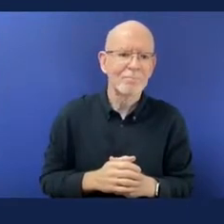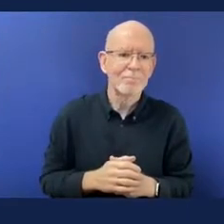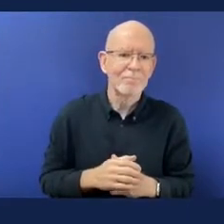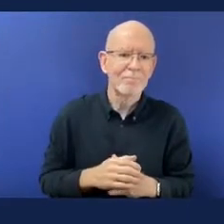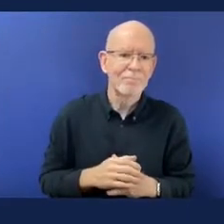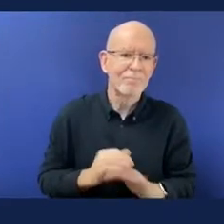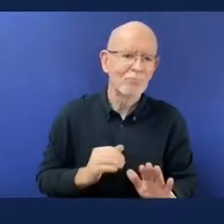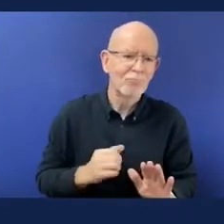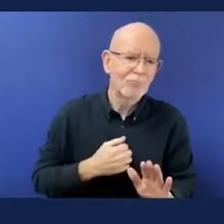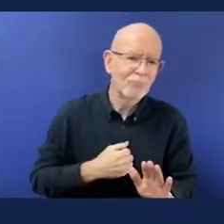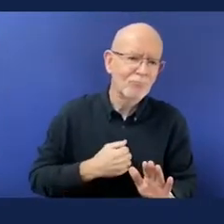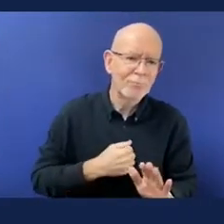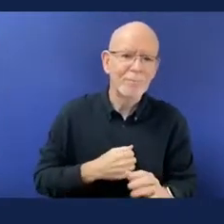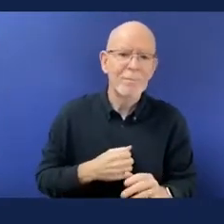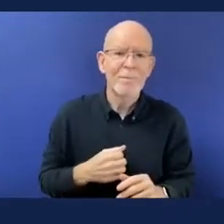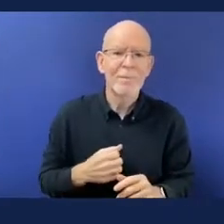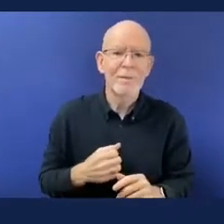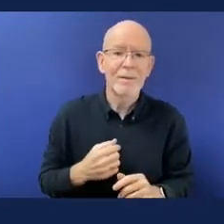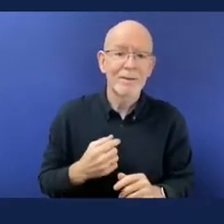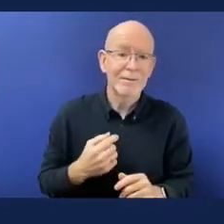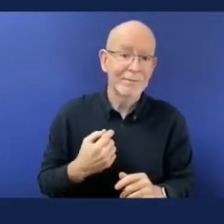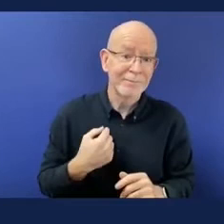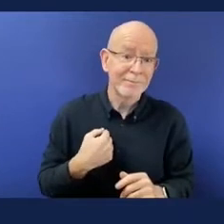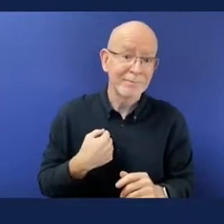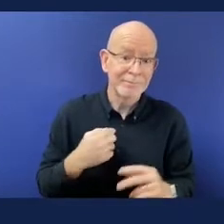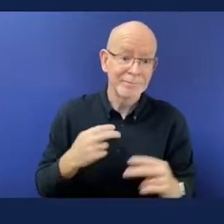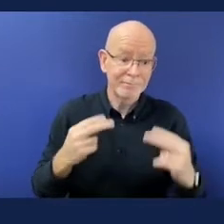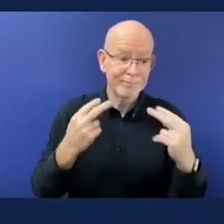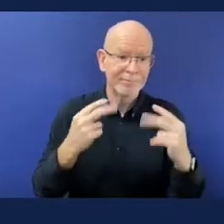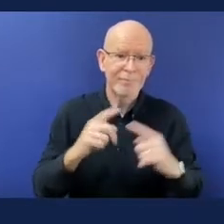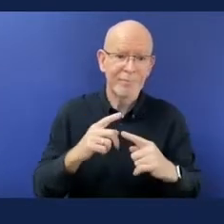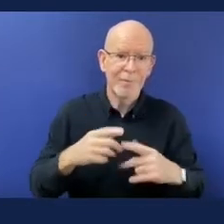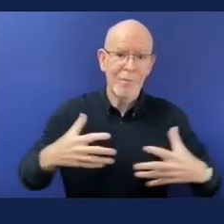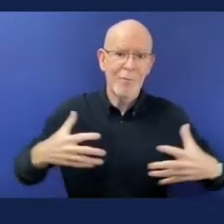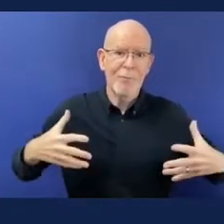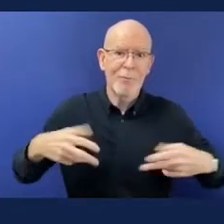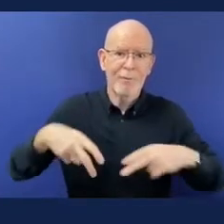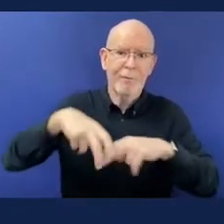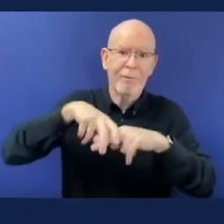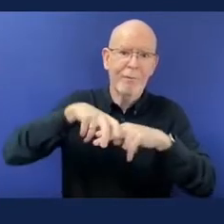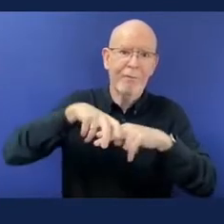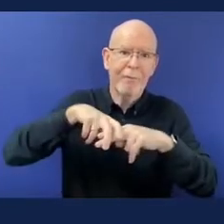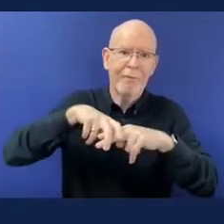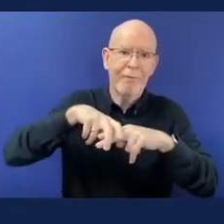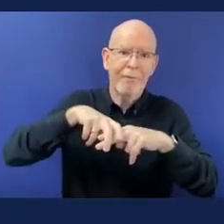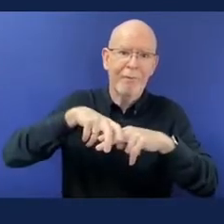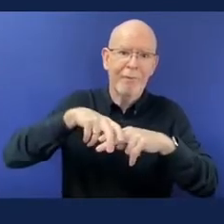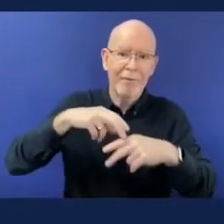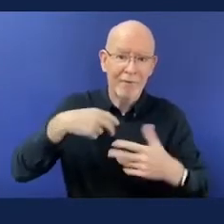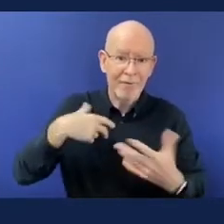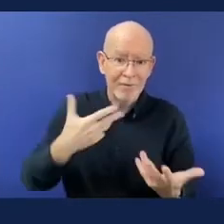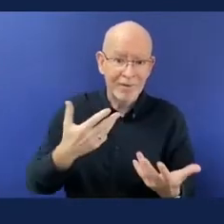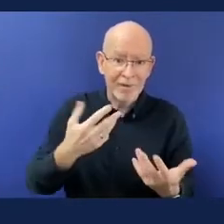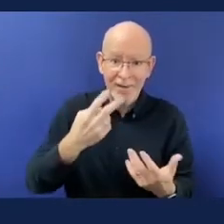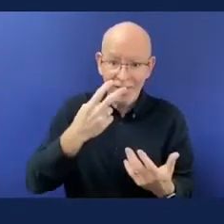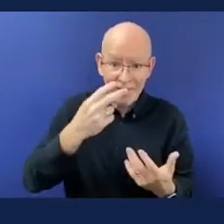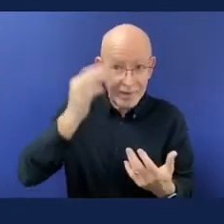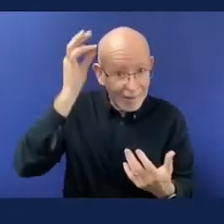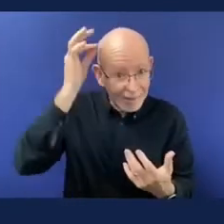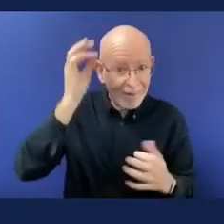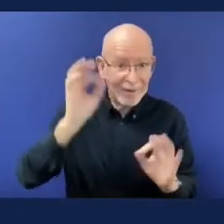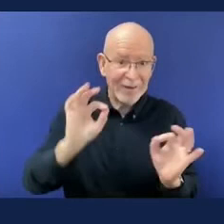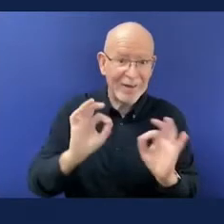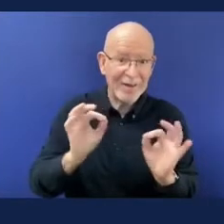a campaign we launched on the 19th of August just ahead of the Tokyo 2020 Paralympic Games. Where we